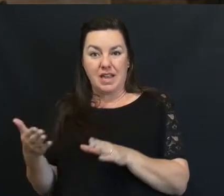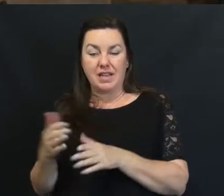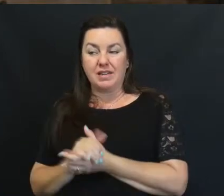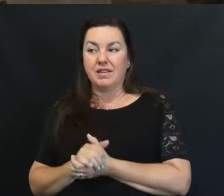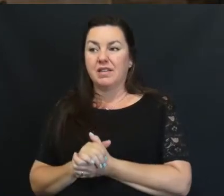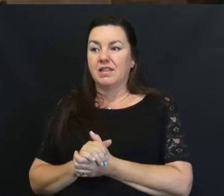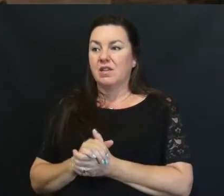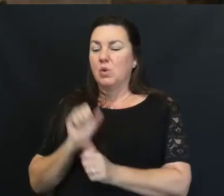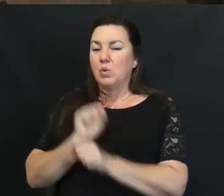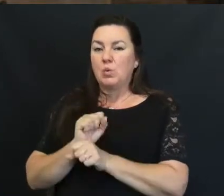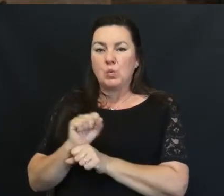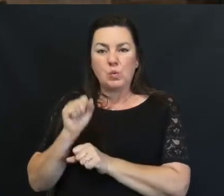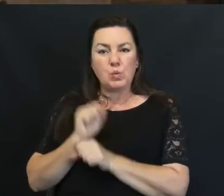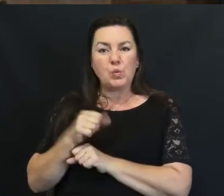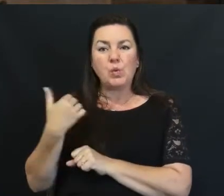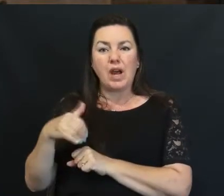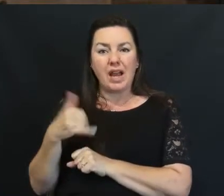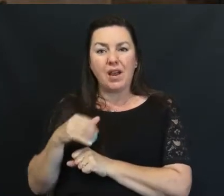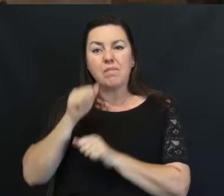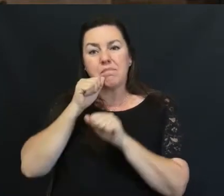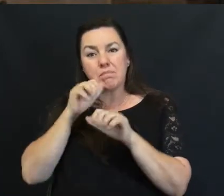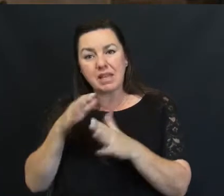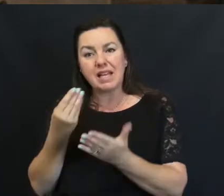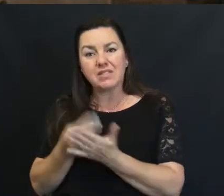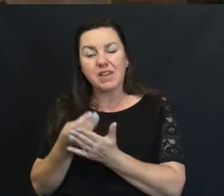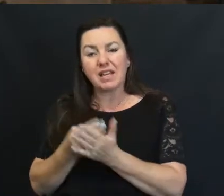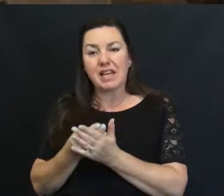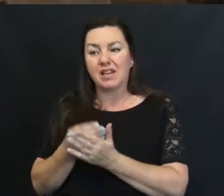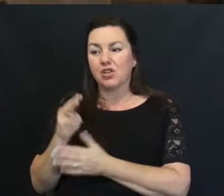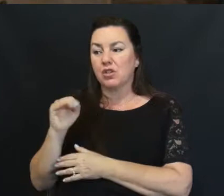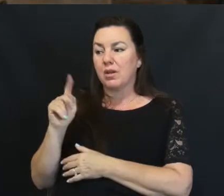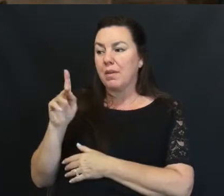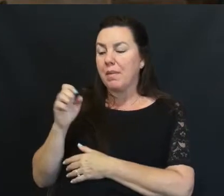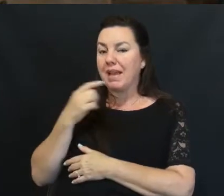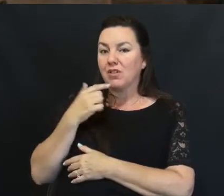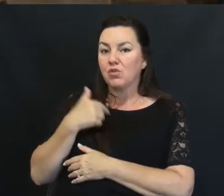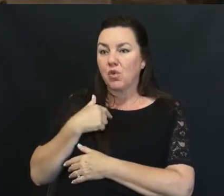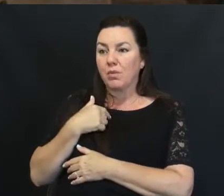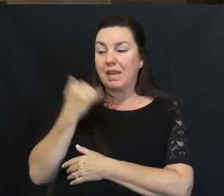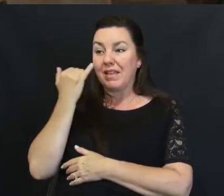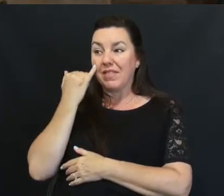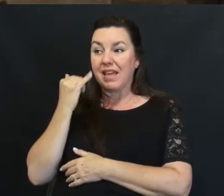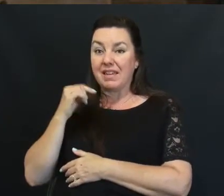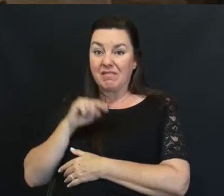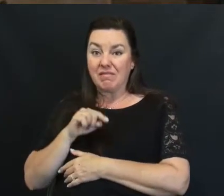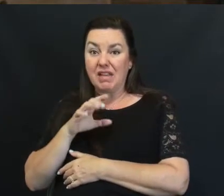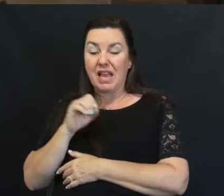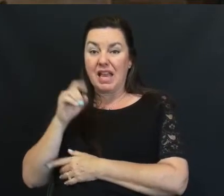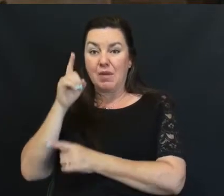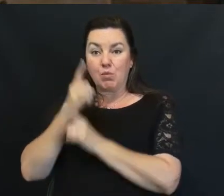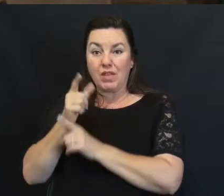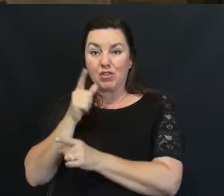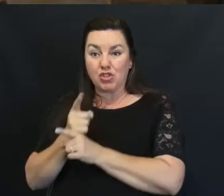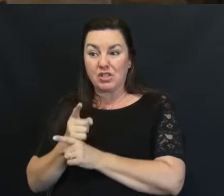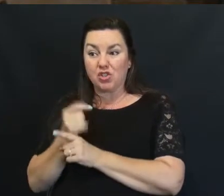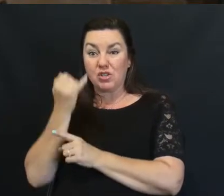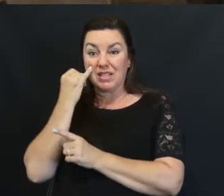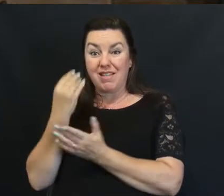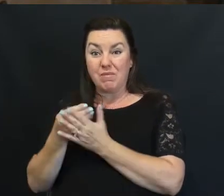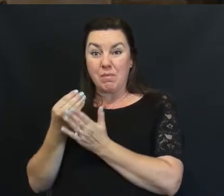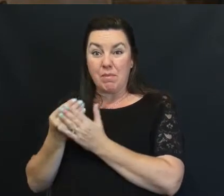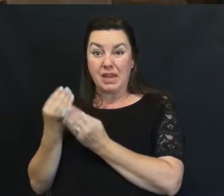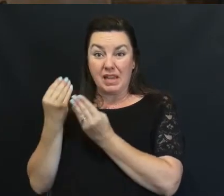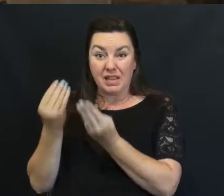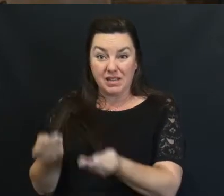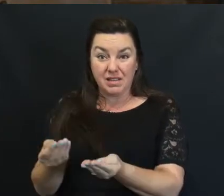were blessed financially Mike had told me That if he and his brothers and sisters Were given any money From his parents' trust